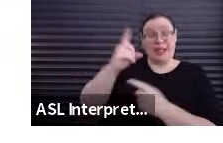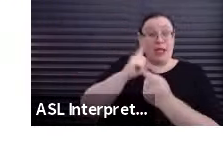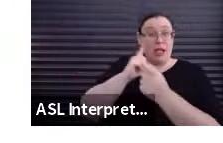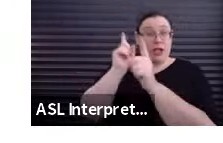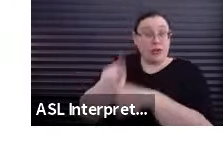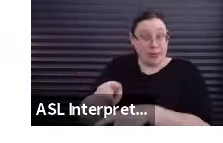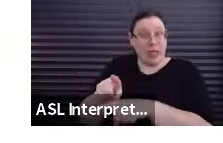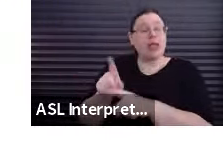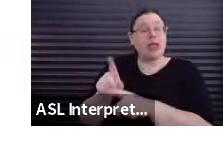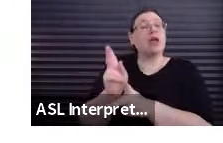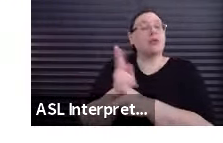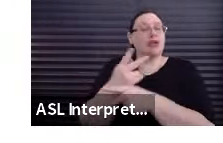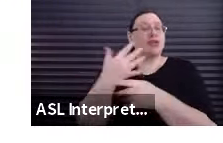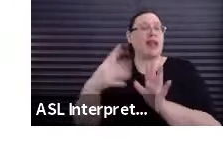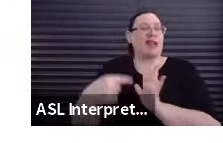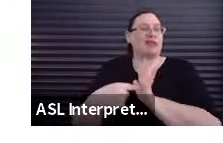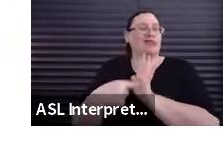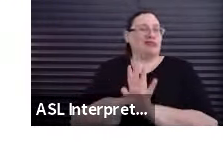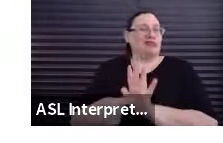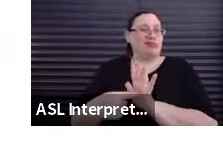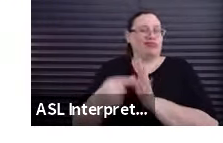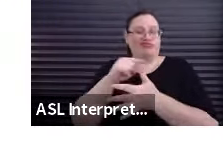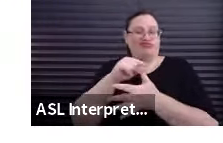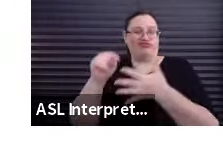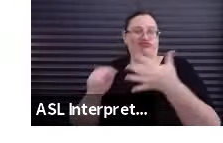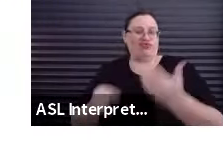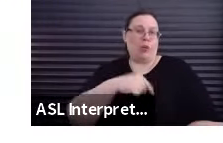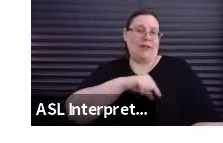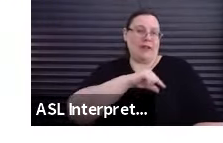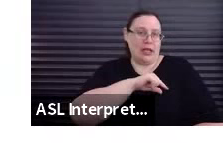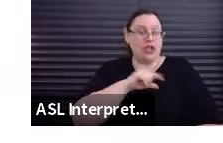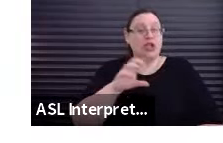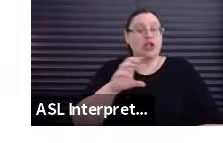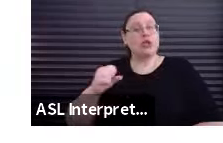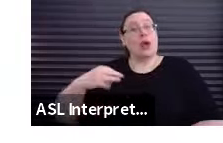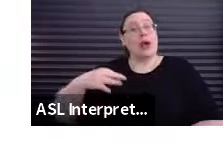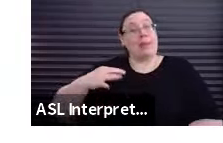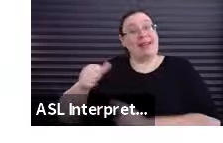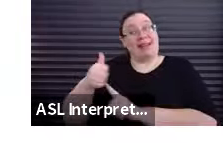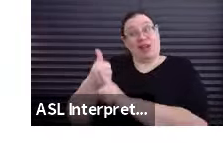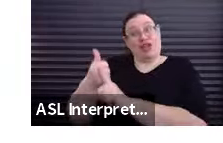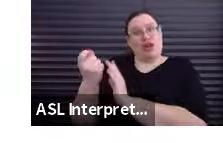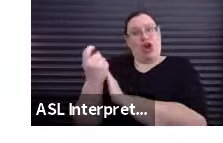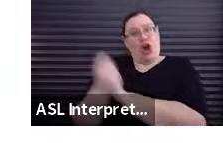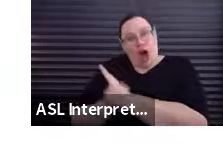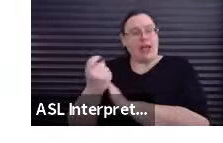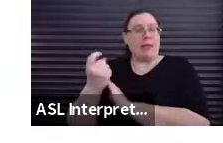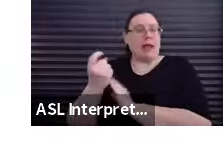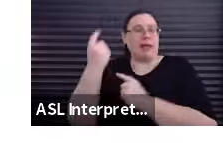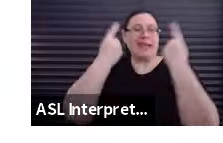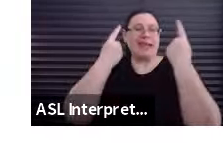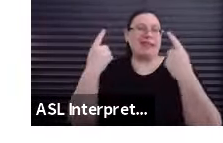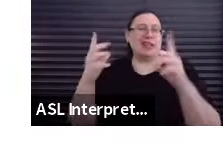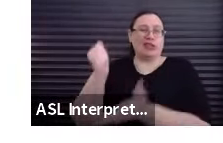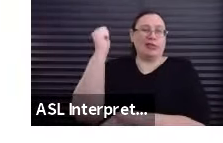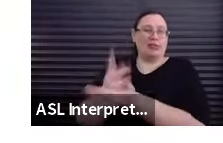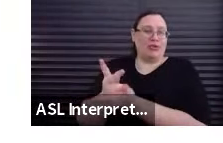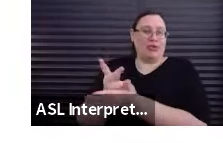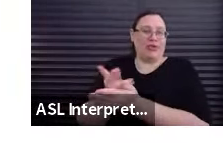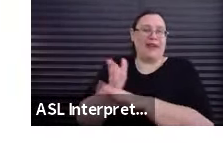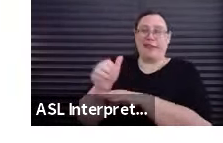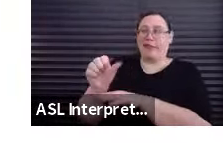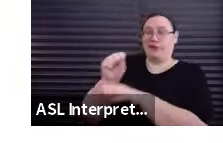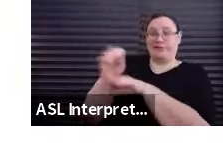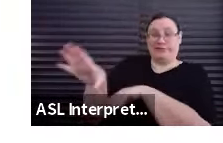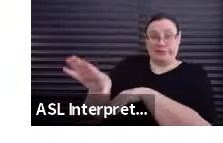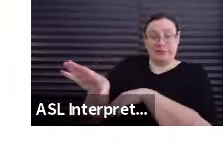has represented and warranted those qualifications so the application is automatically deemed clear once you're submitted. The